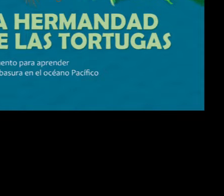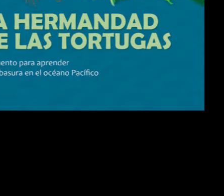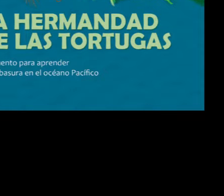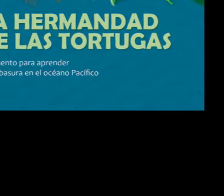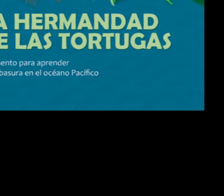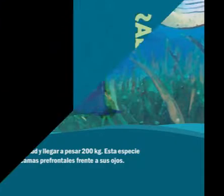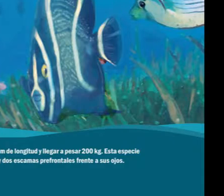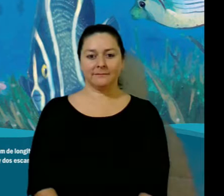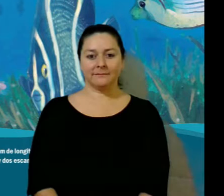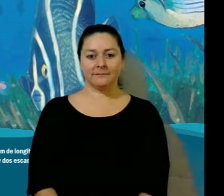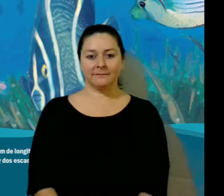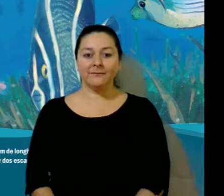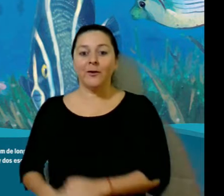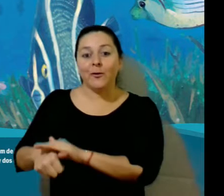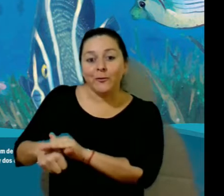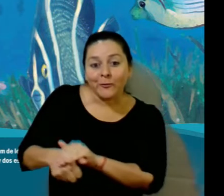of marine litter.